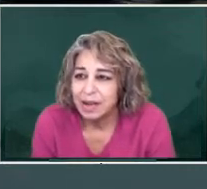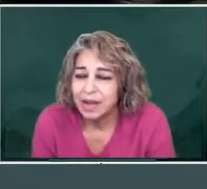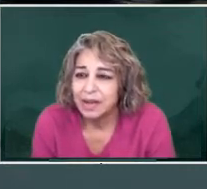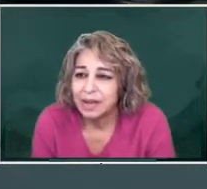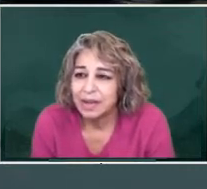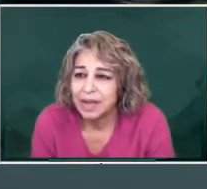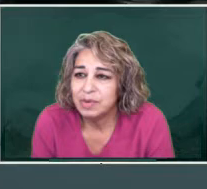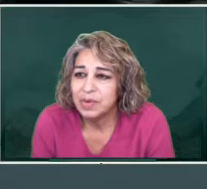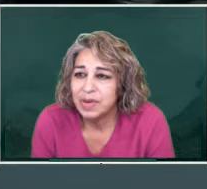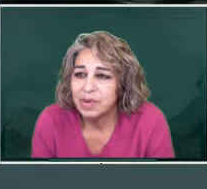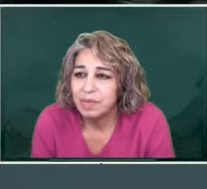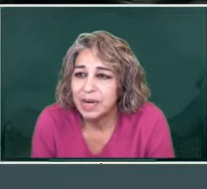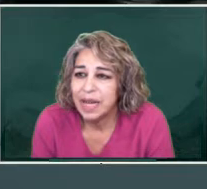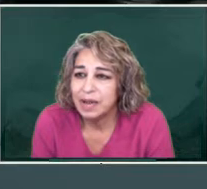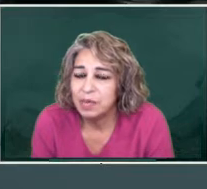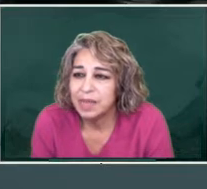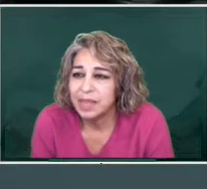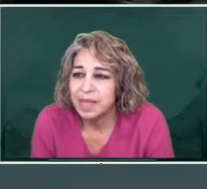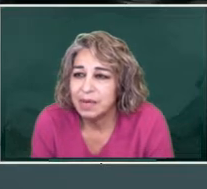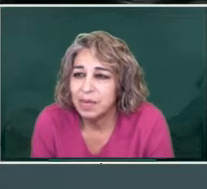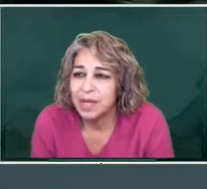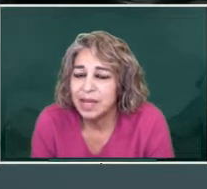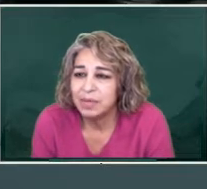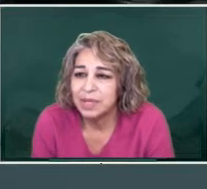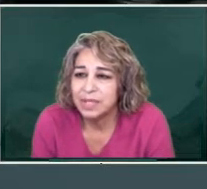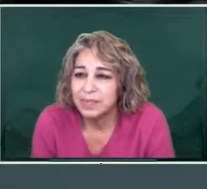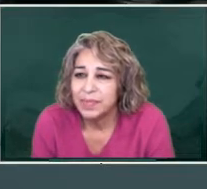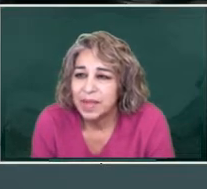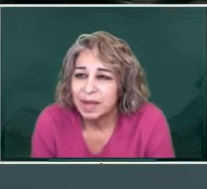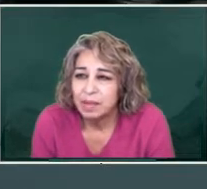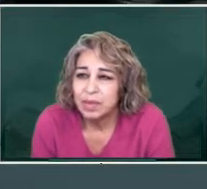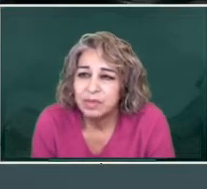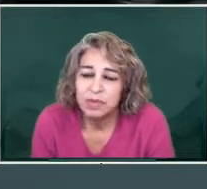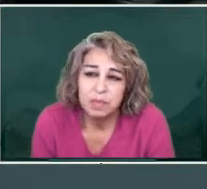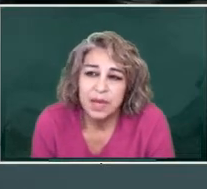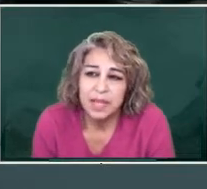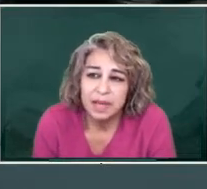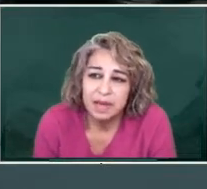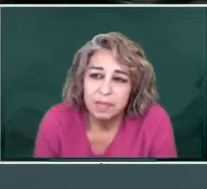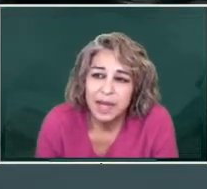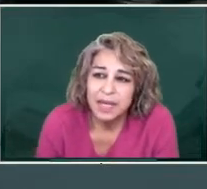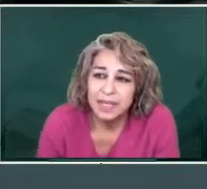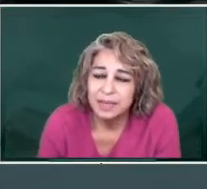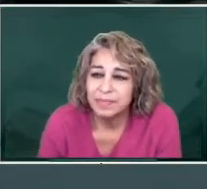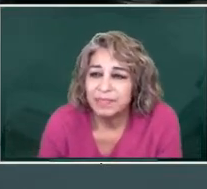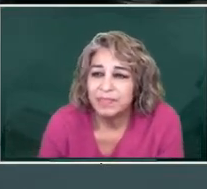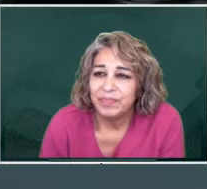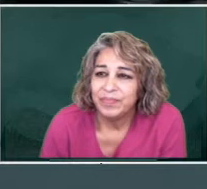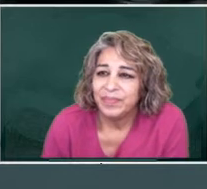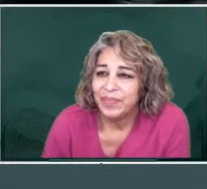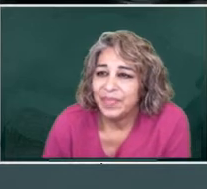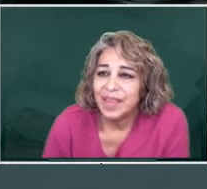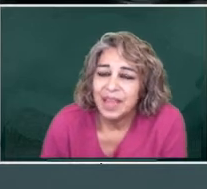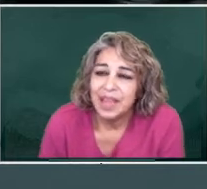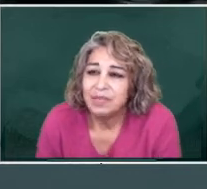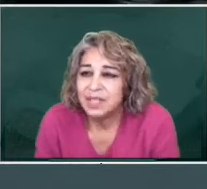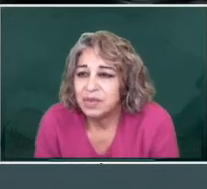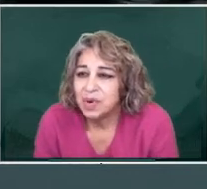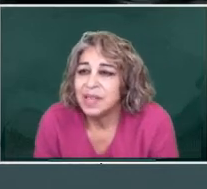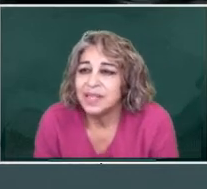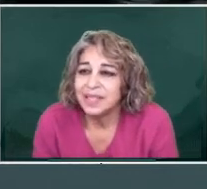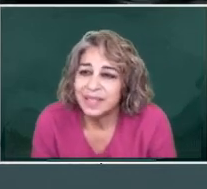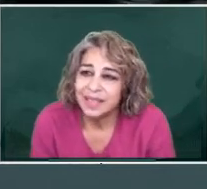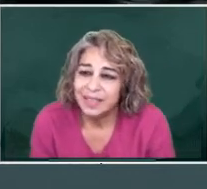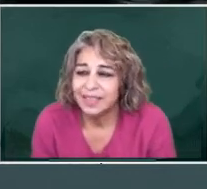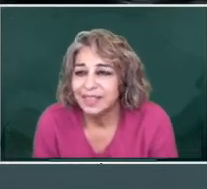come to an agreement like with the one that was, was formed by the independence. It was